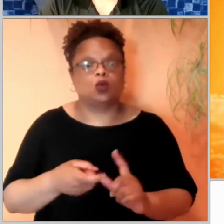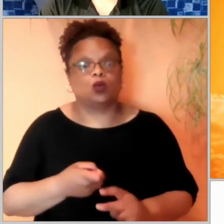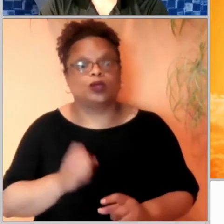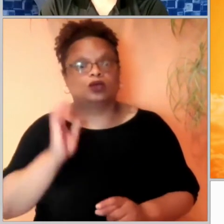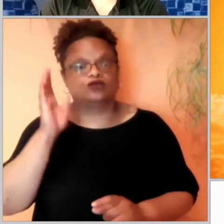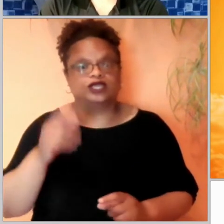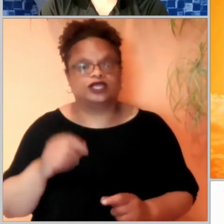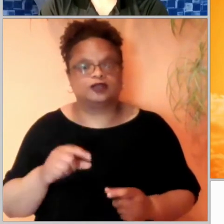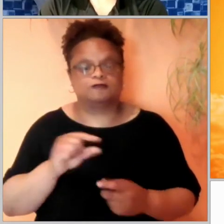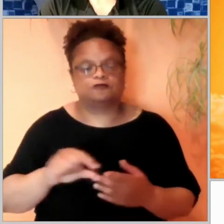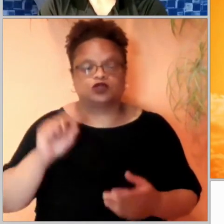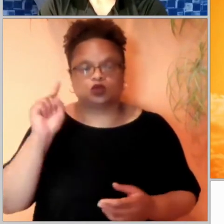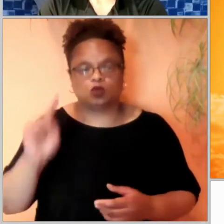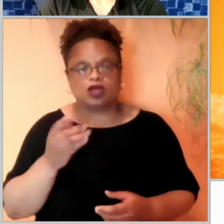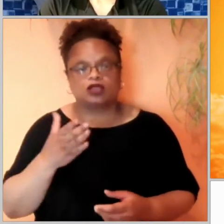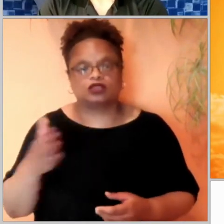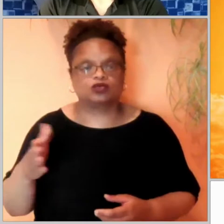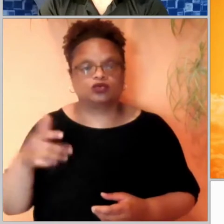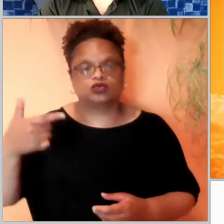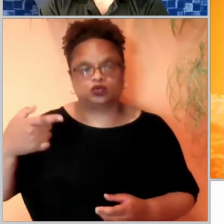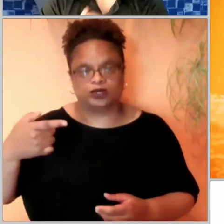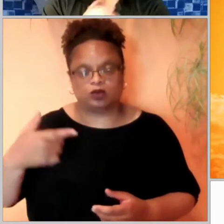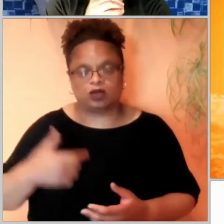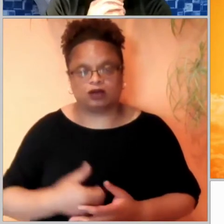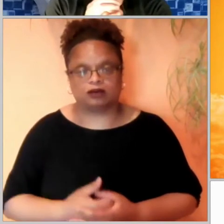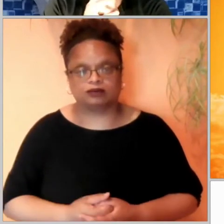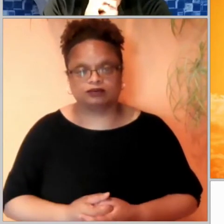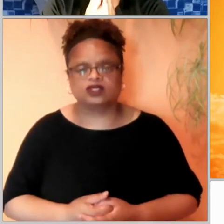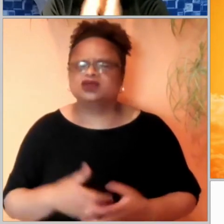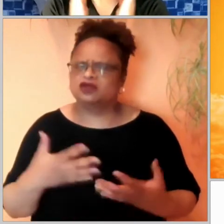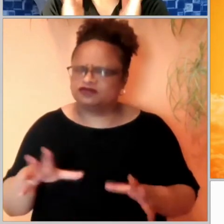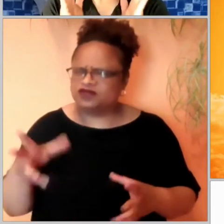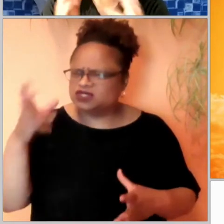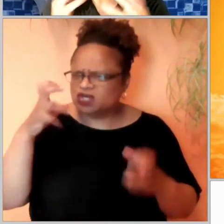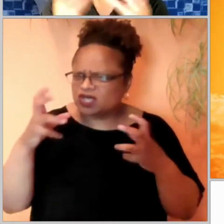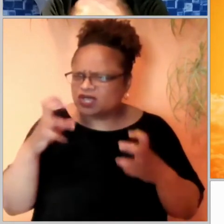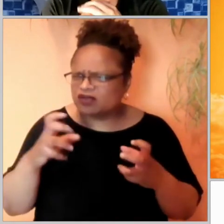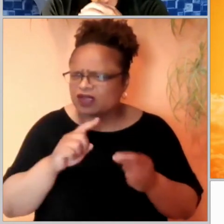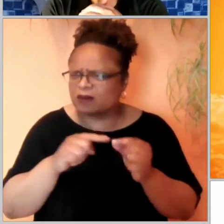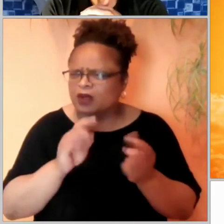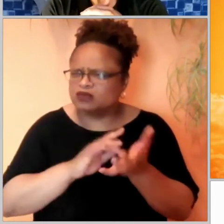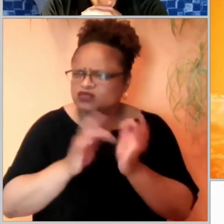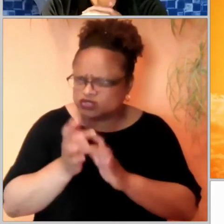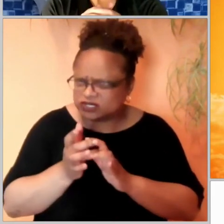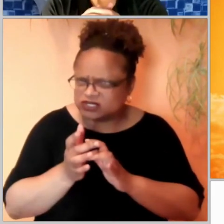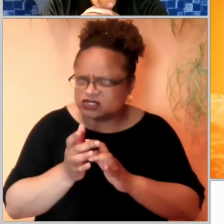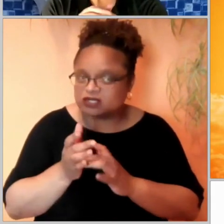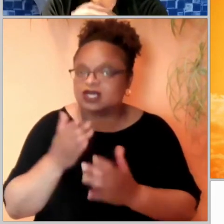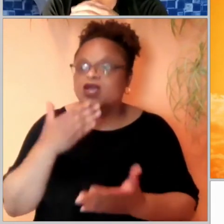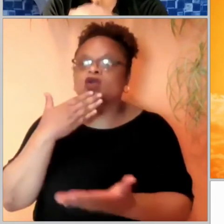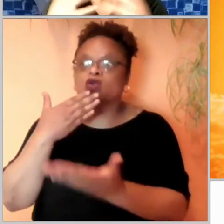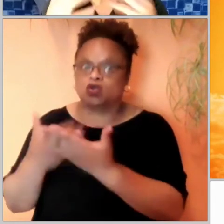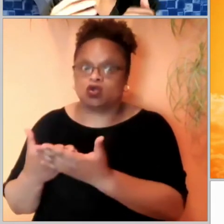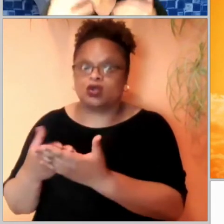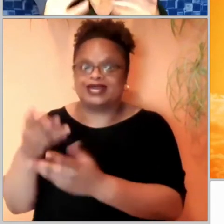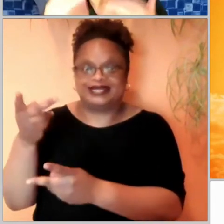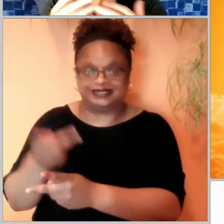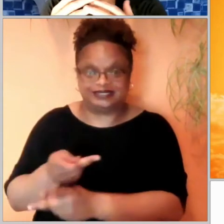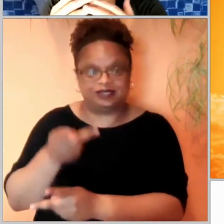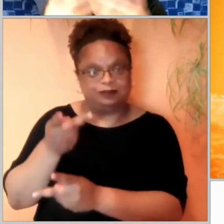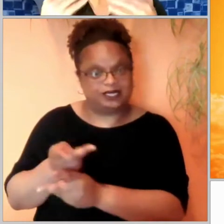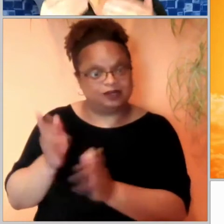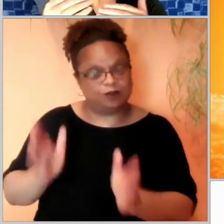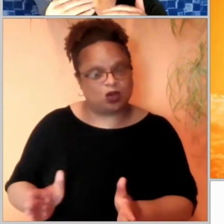through verse 21. Now we've all heard about Jesus being the Good Shepherd, but what makes